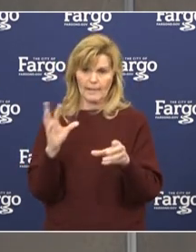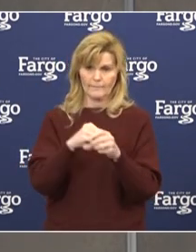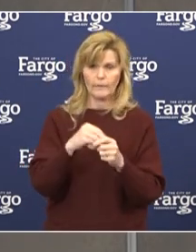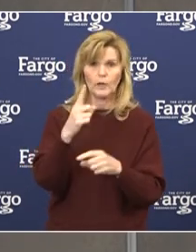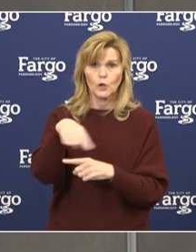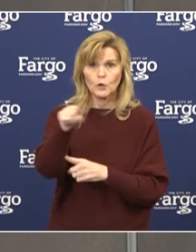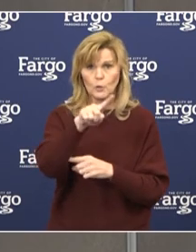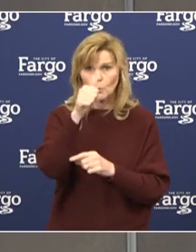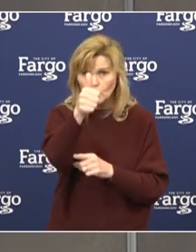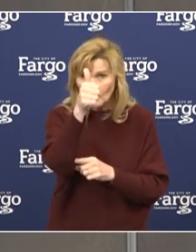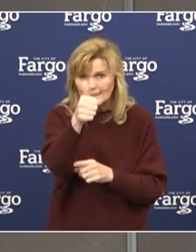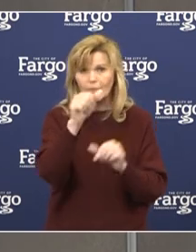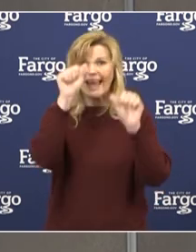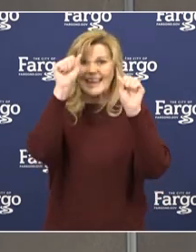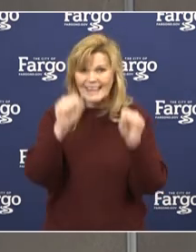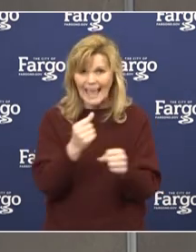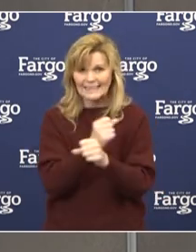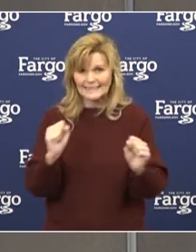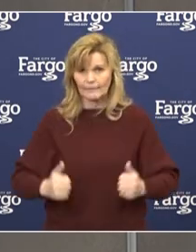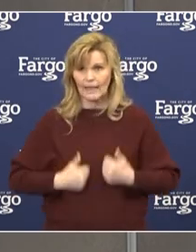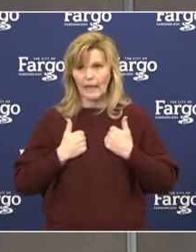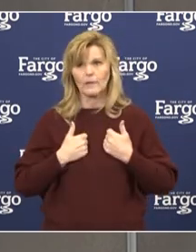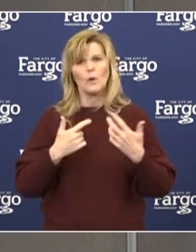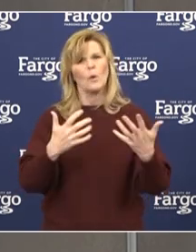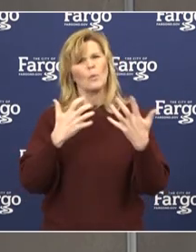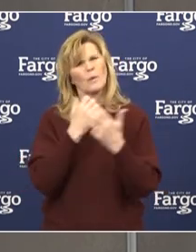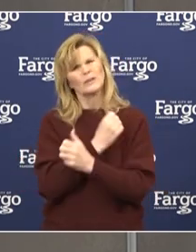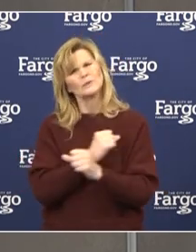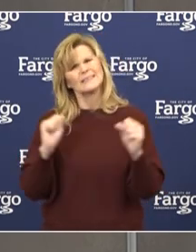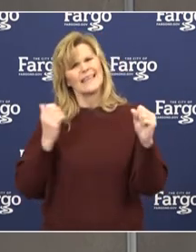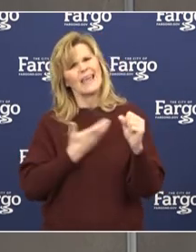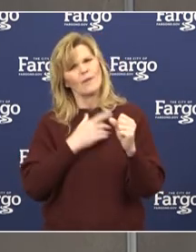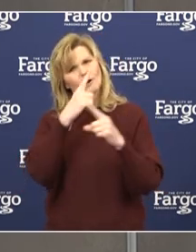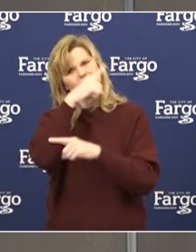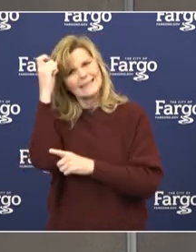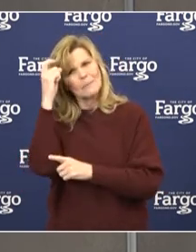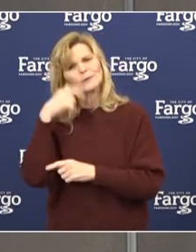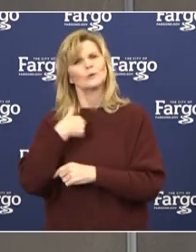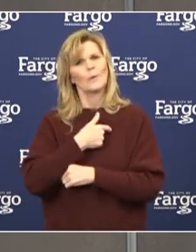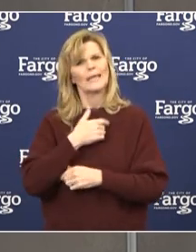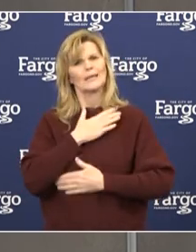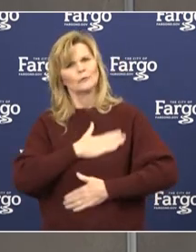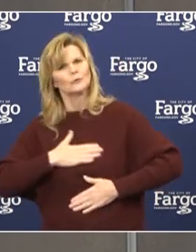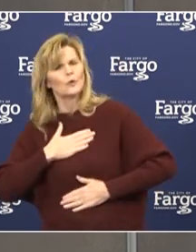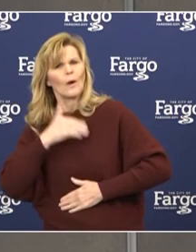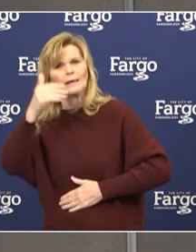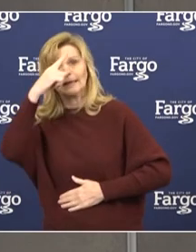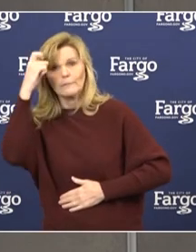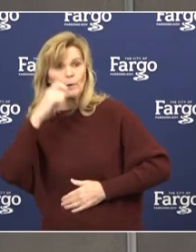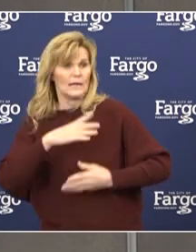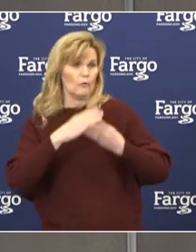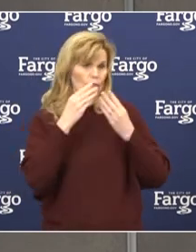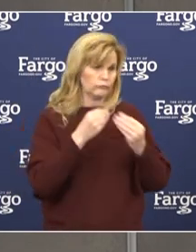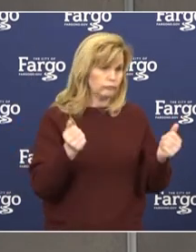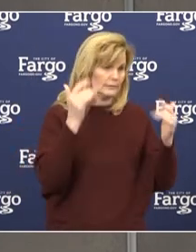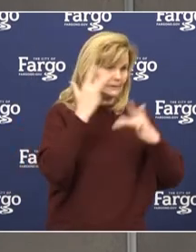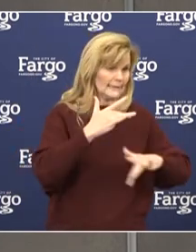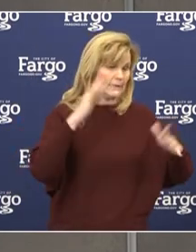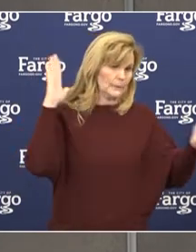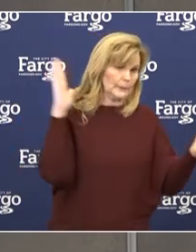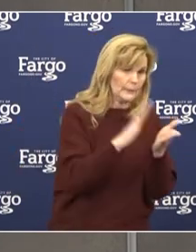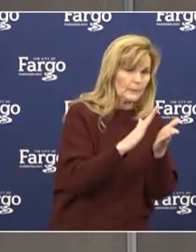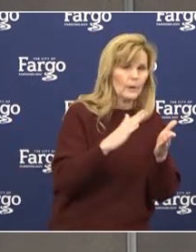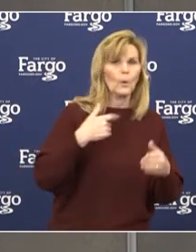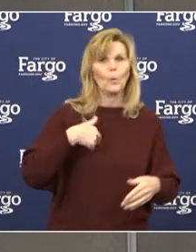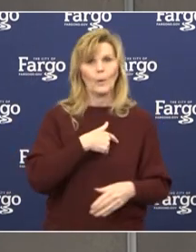lifesaver. And let's save our summer. The more we're critical and do the things we're supposed to do, the sooner we'll get through this. We